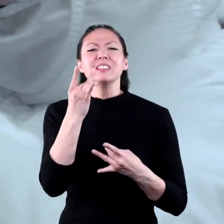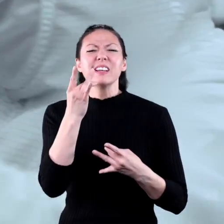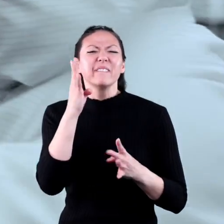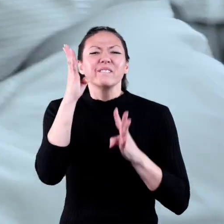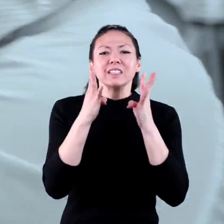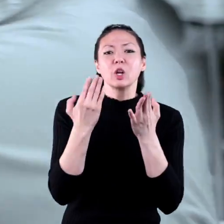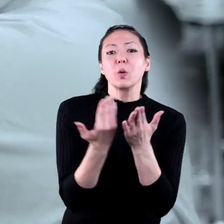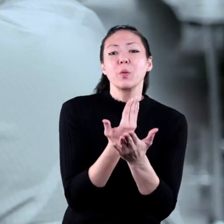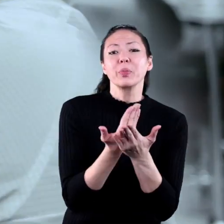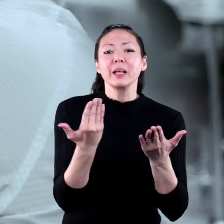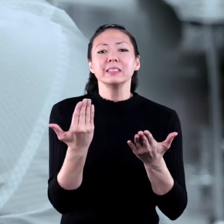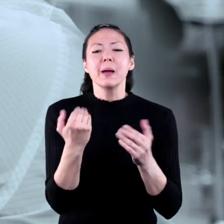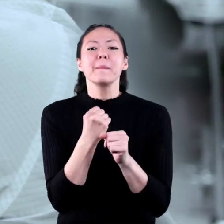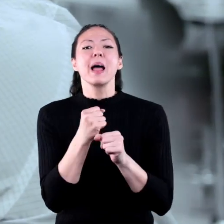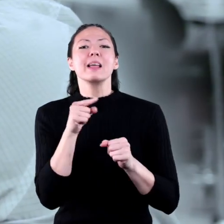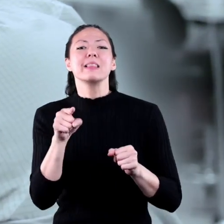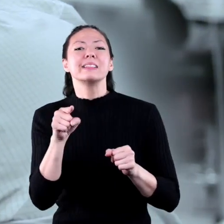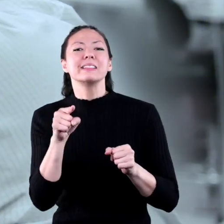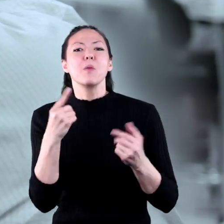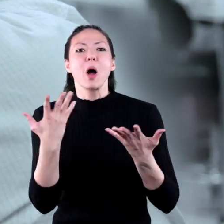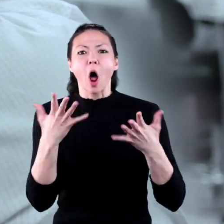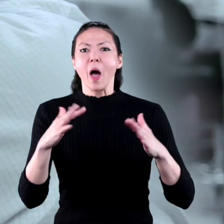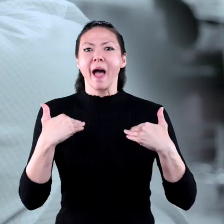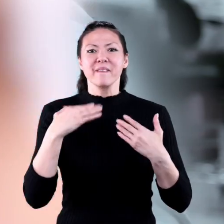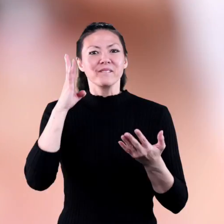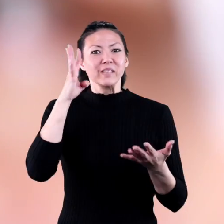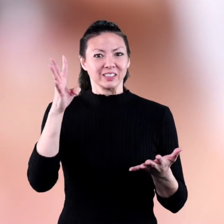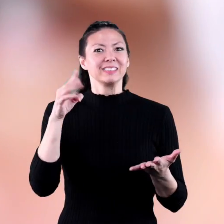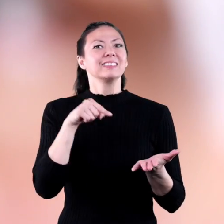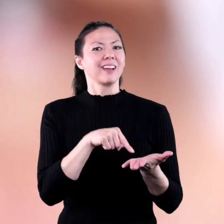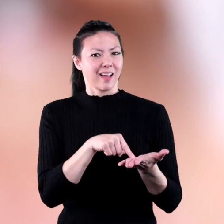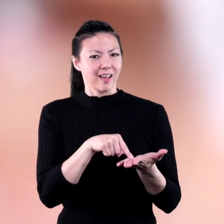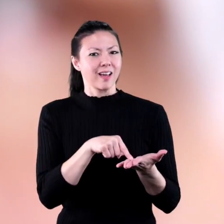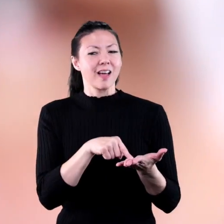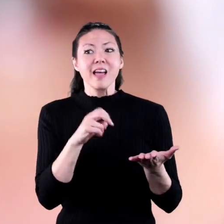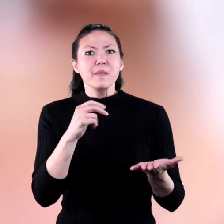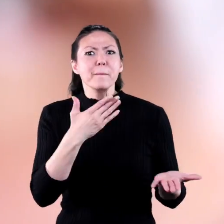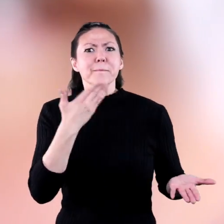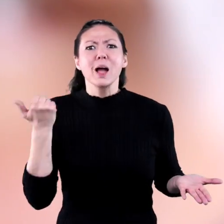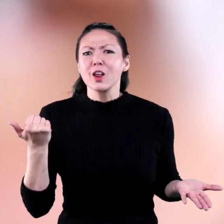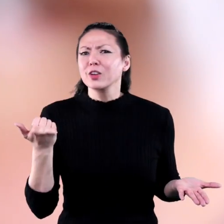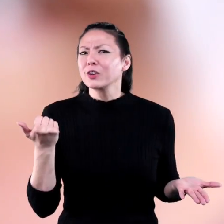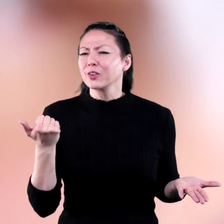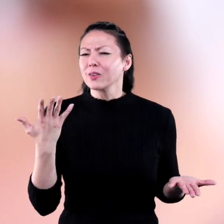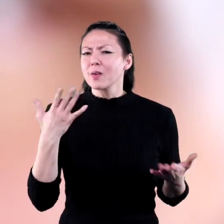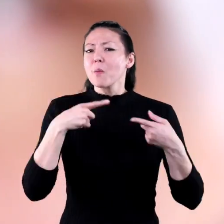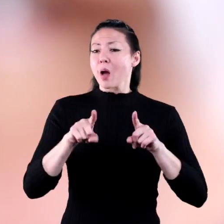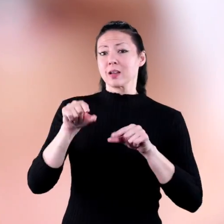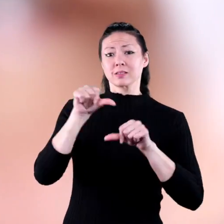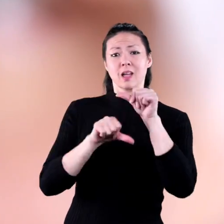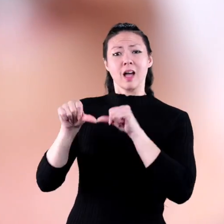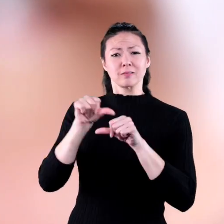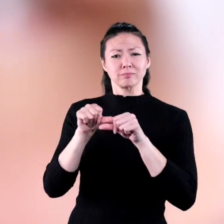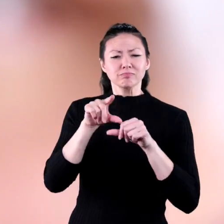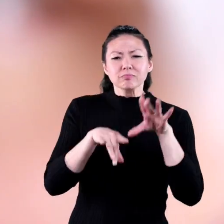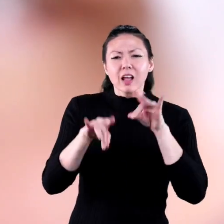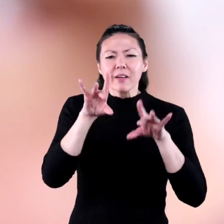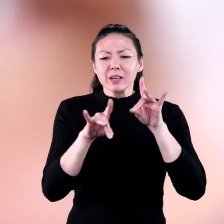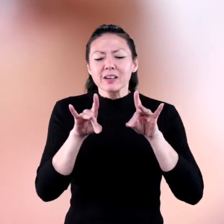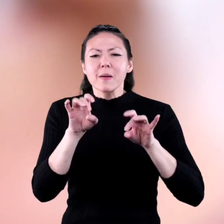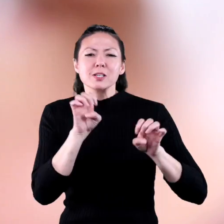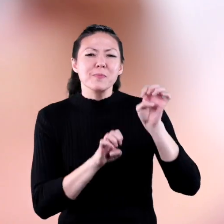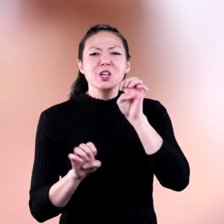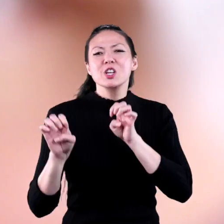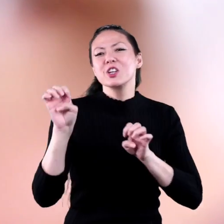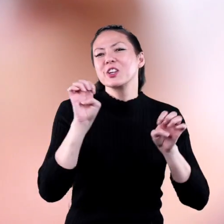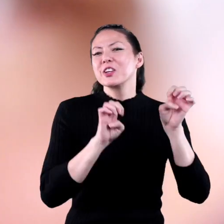inventing new things and making things that have already been invented even better. While scientists are doing their work of discovery